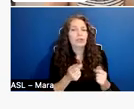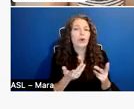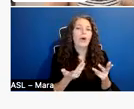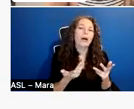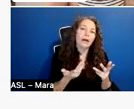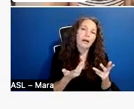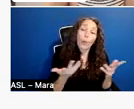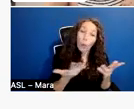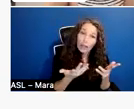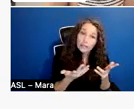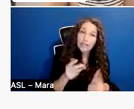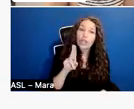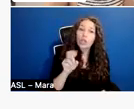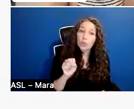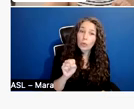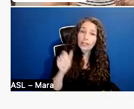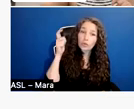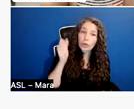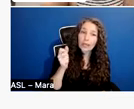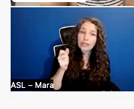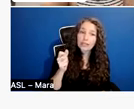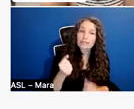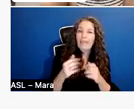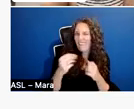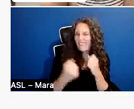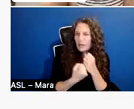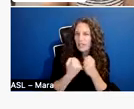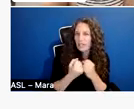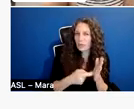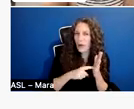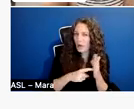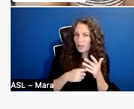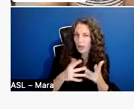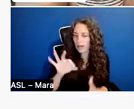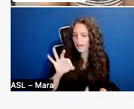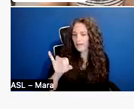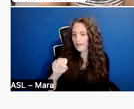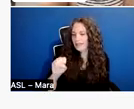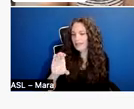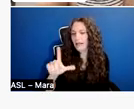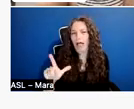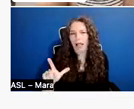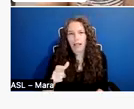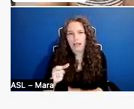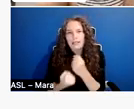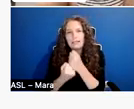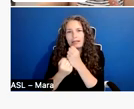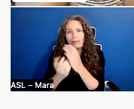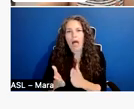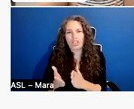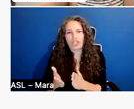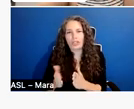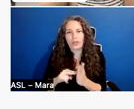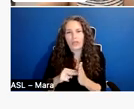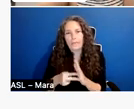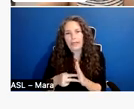acquire is a fiscal sponsor. And what a fiscal sponsor is, it's just a way, um, for a 501 C three to